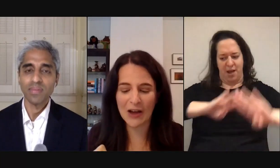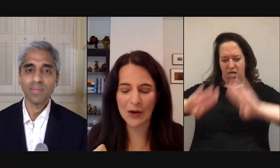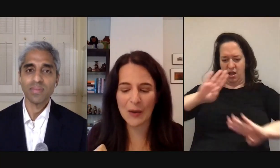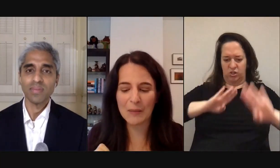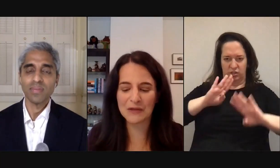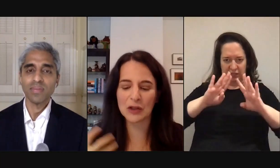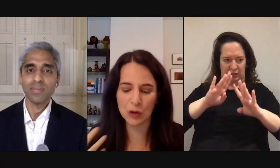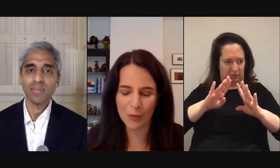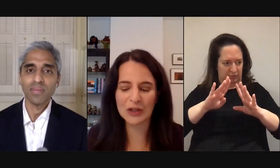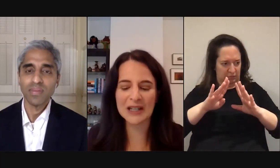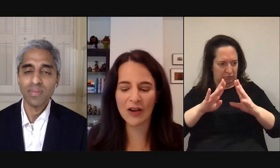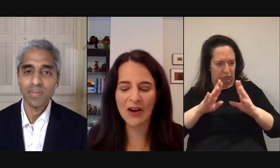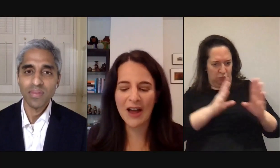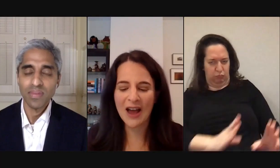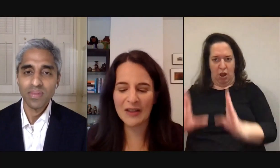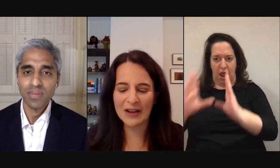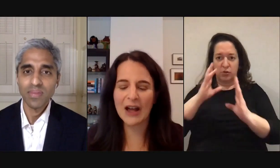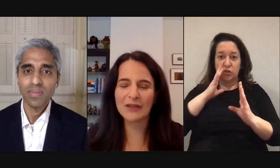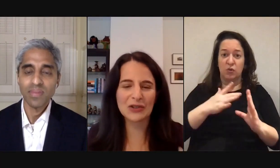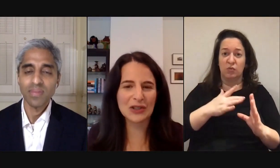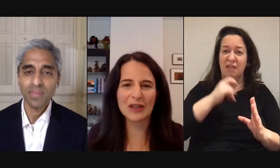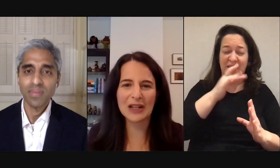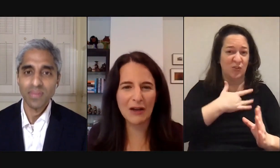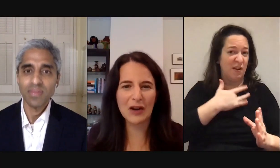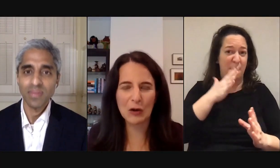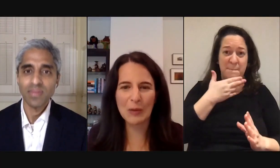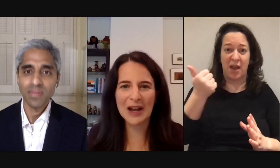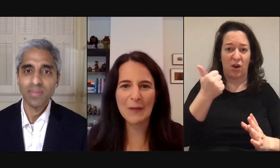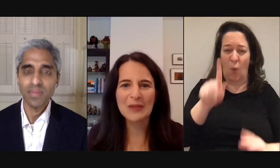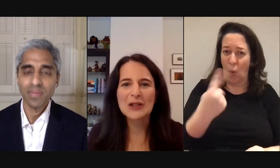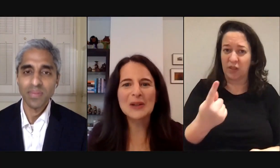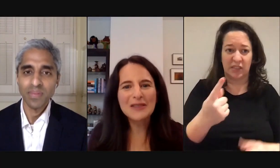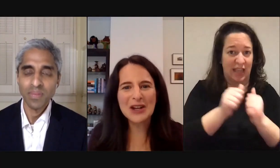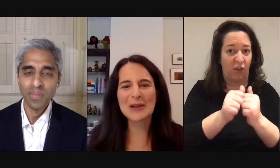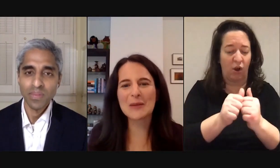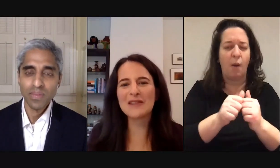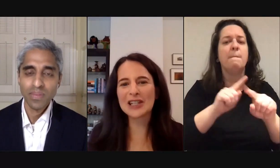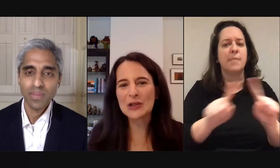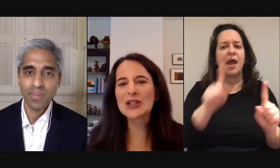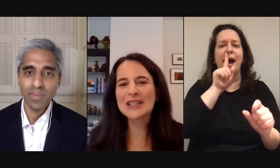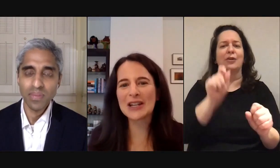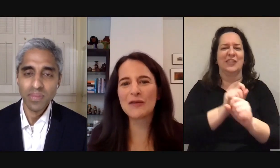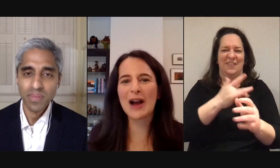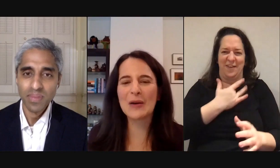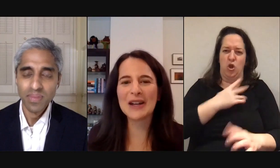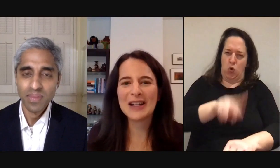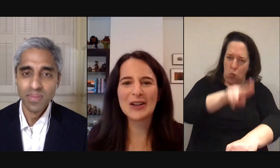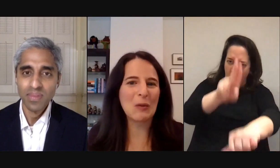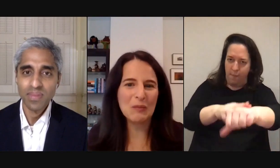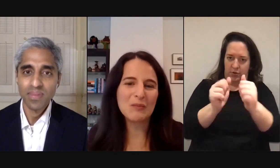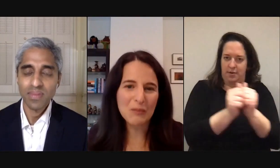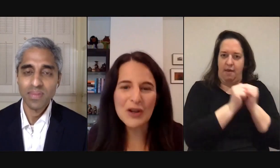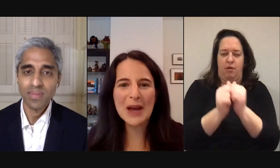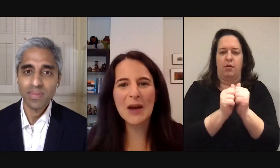better together but to feel normal together and i think a lot of us are just feeling not very normal now so i'd love to hear about some of the solutions that you found